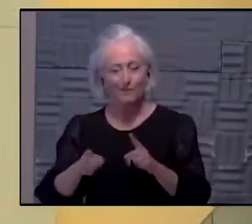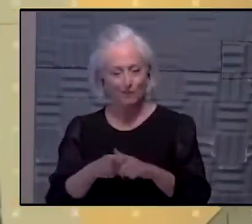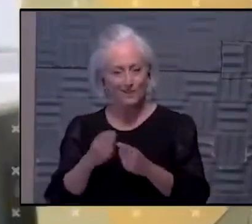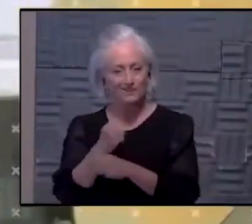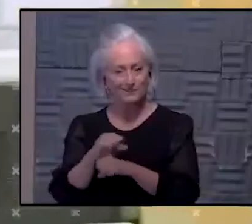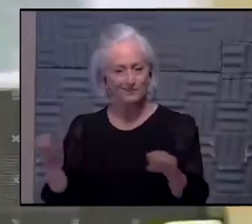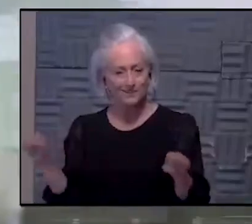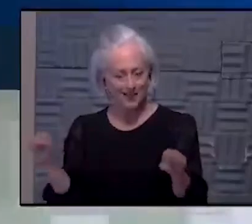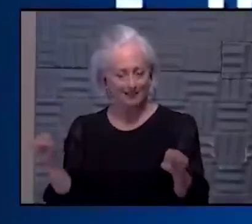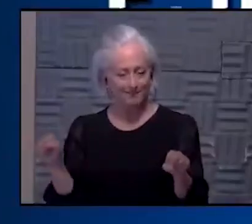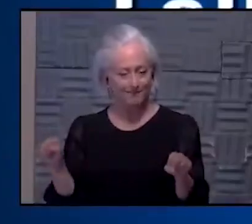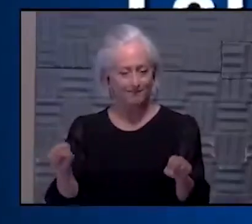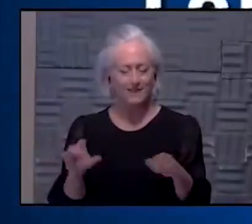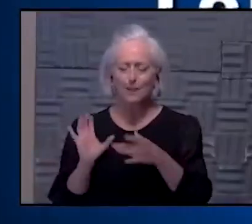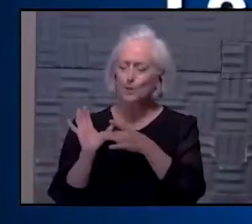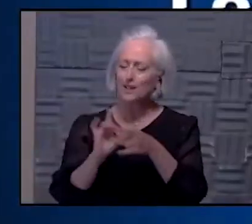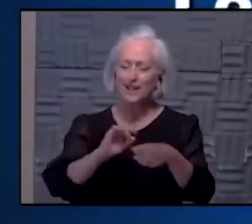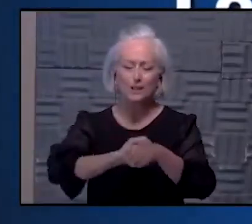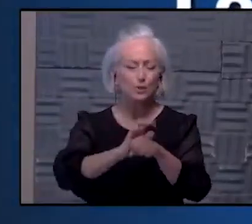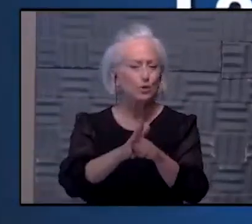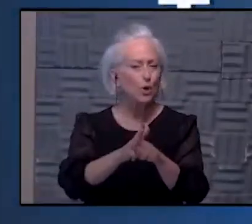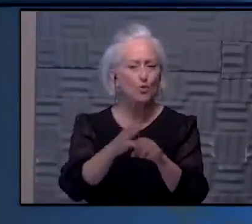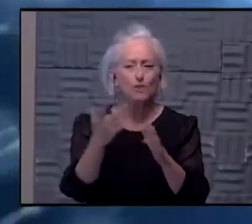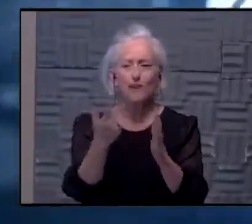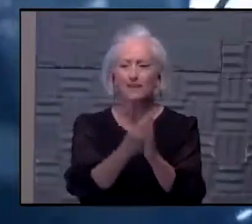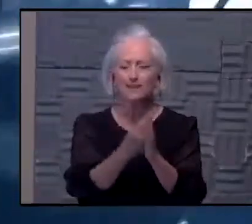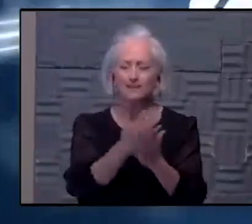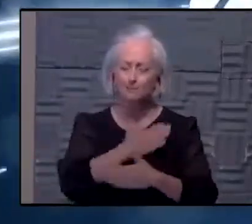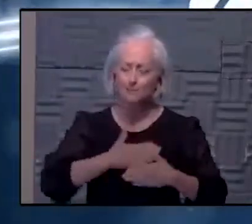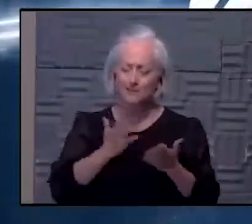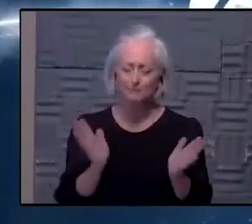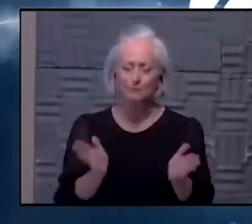COVID vaccine, please talk to your doctor. later.